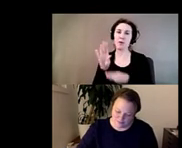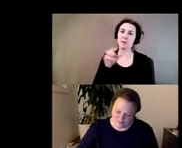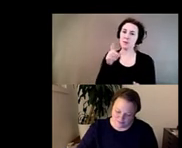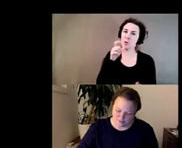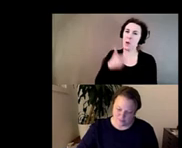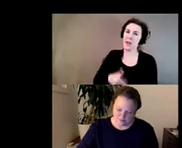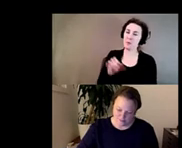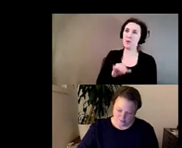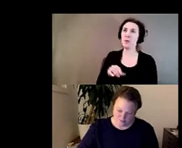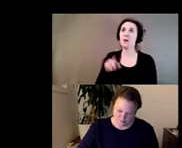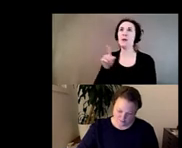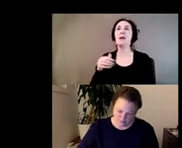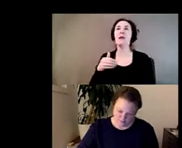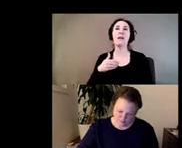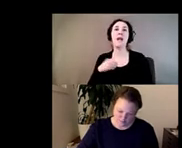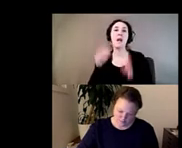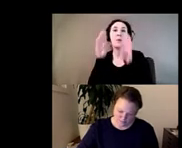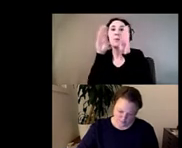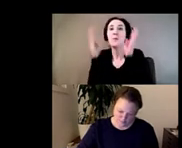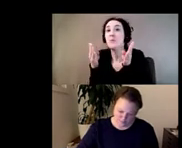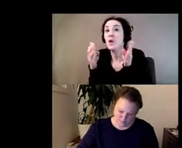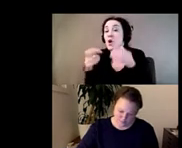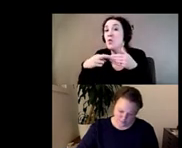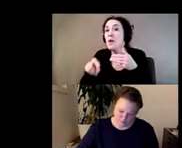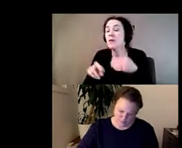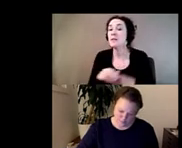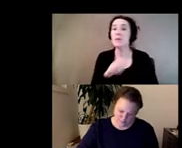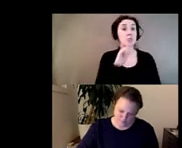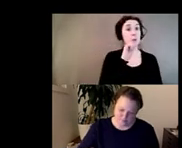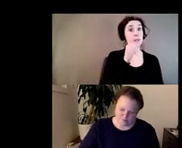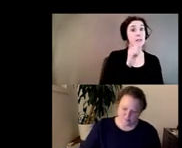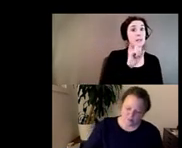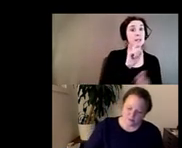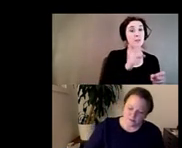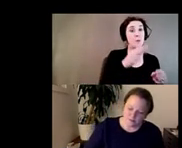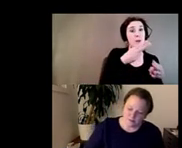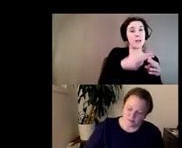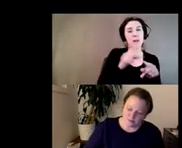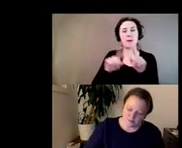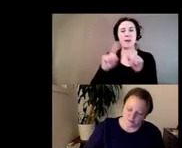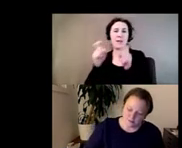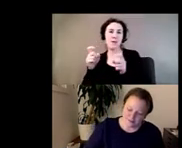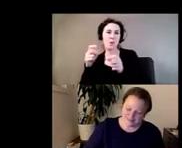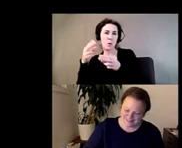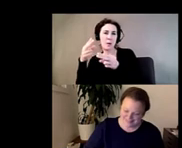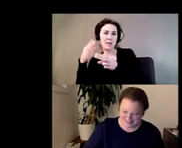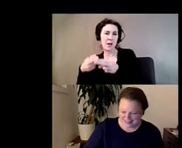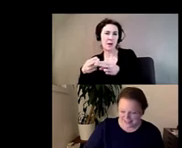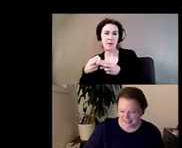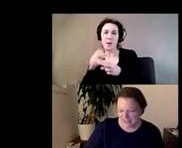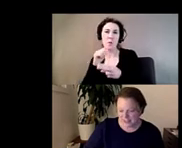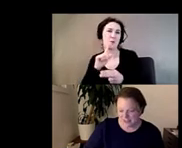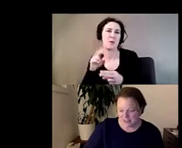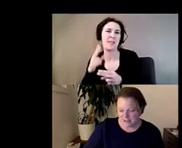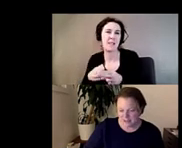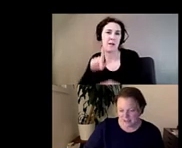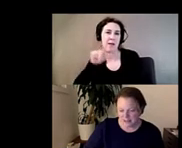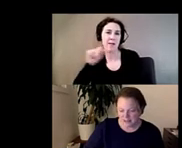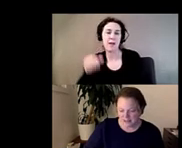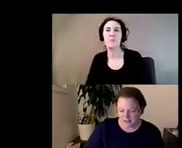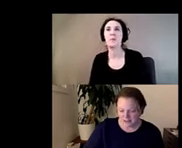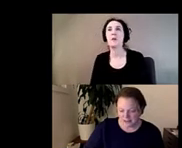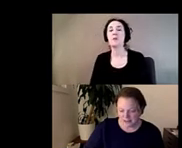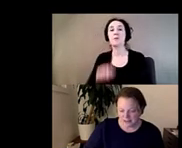parenthetical references so he didn't title the piece but he gave you something that was maybe kind of a title but not the title right um and this particular title la